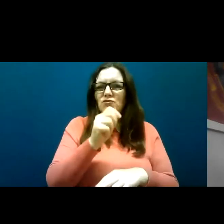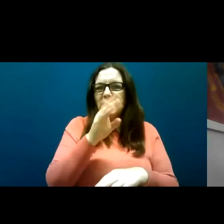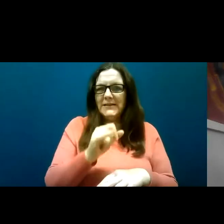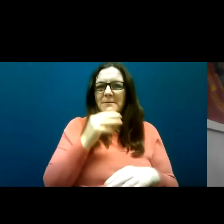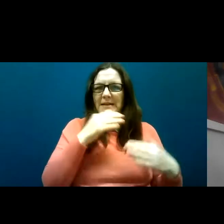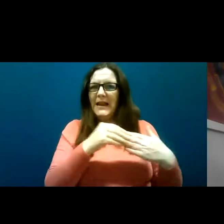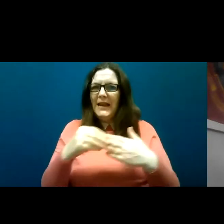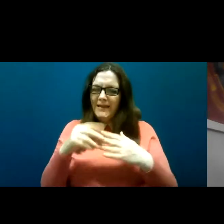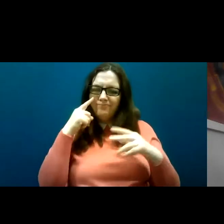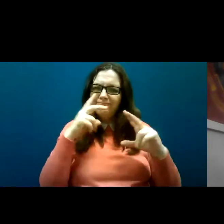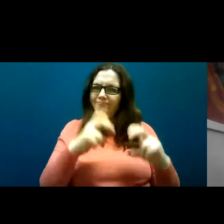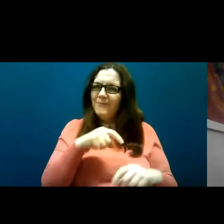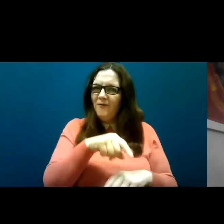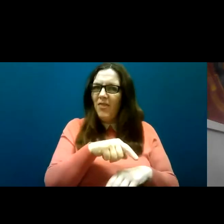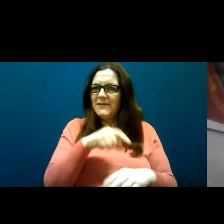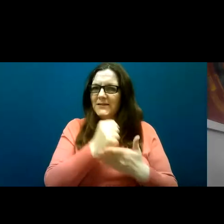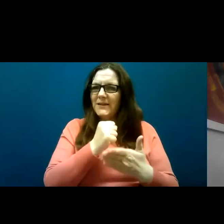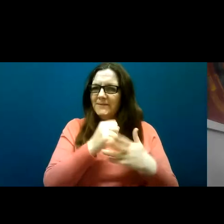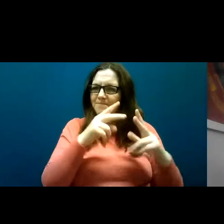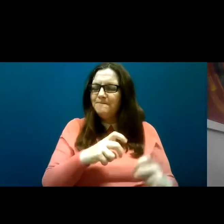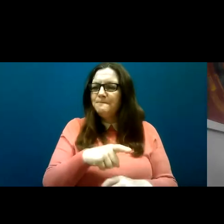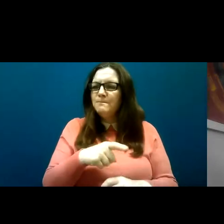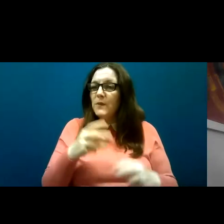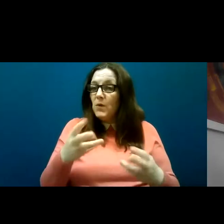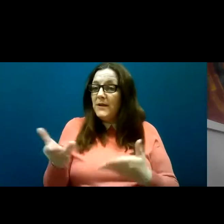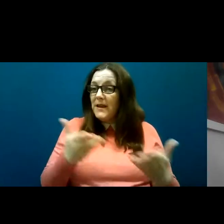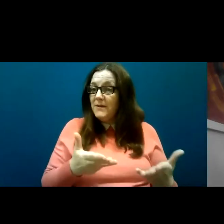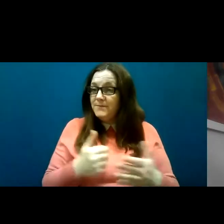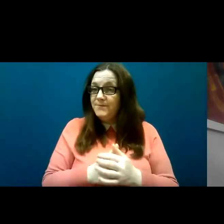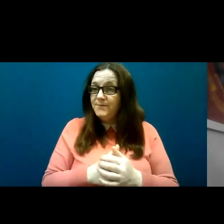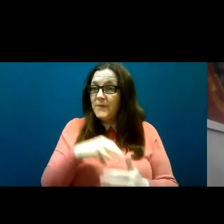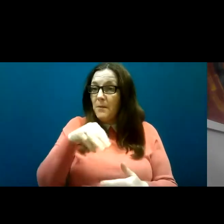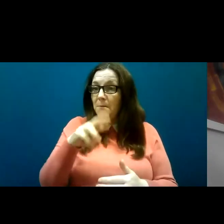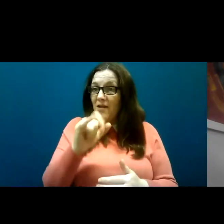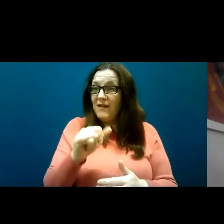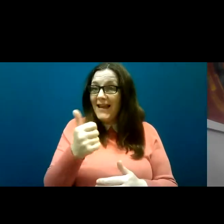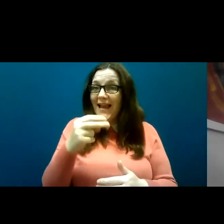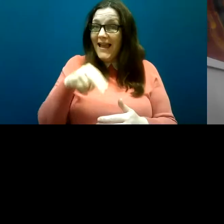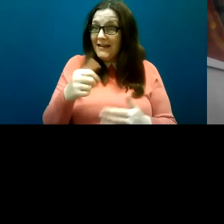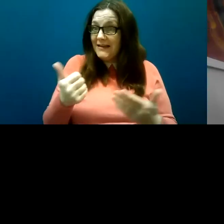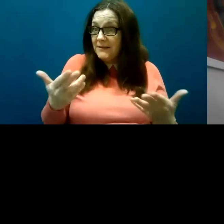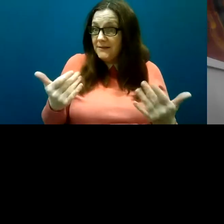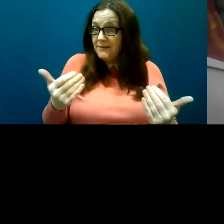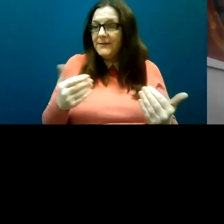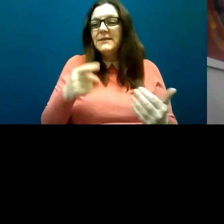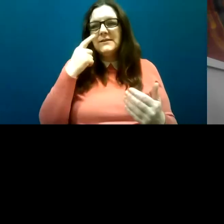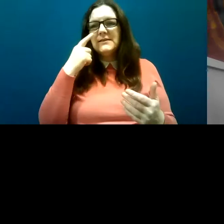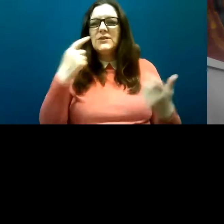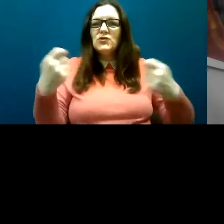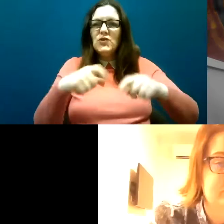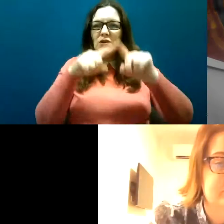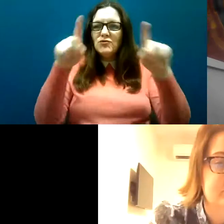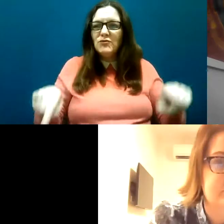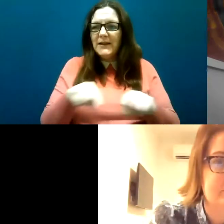study. So I'll pass over to you, Mary-Anne, if you turn on your video and your microphone and then you can share your screen,